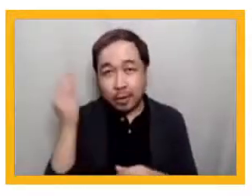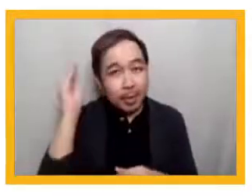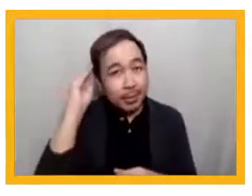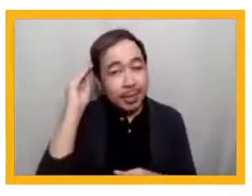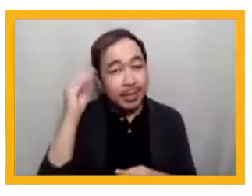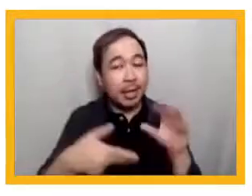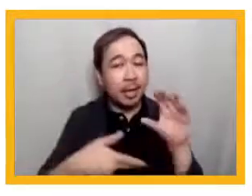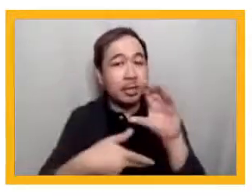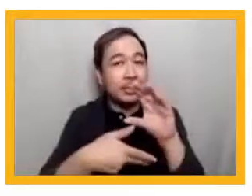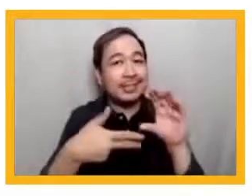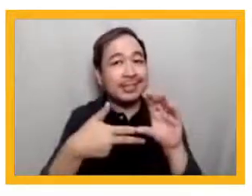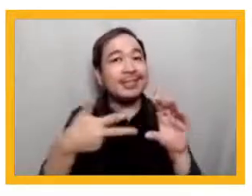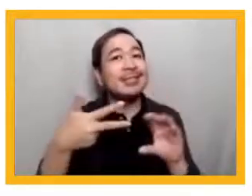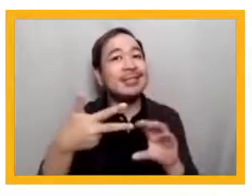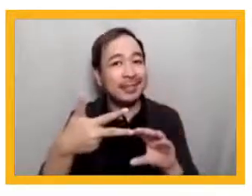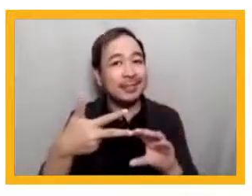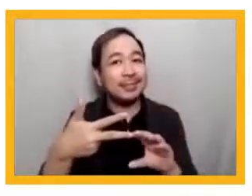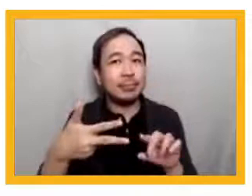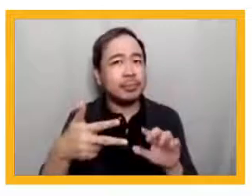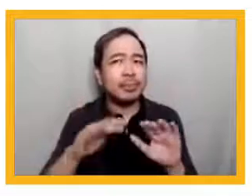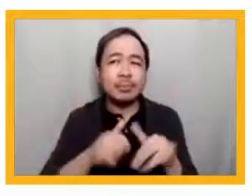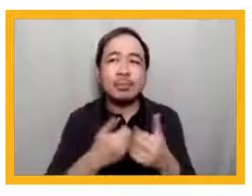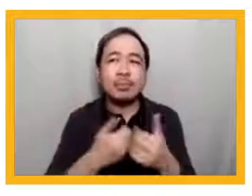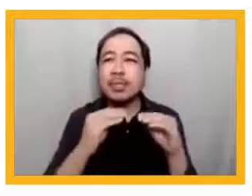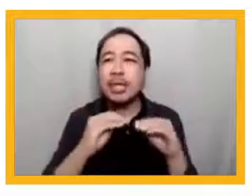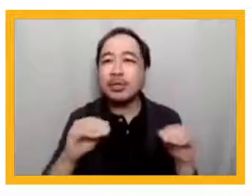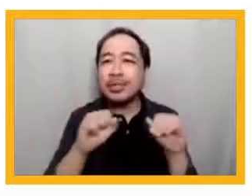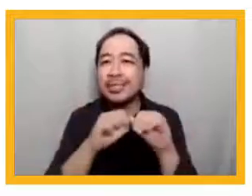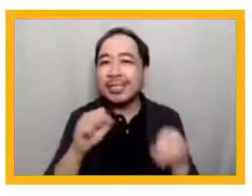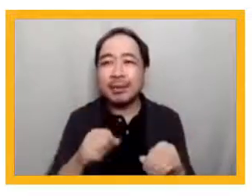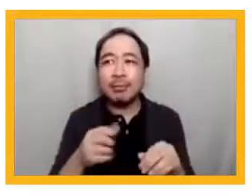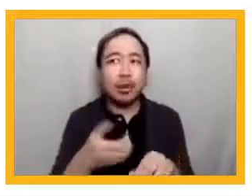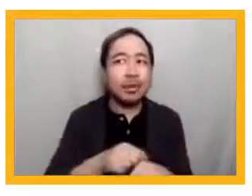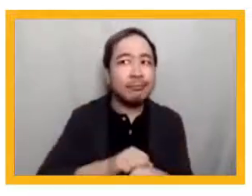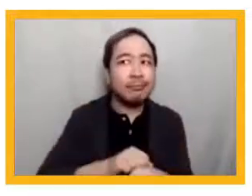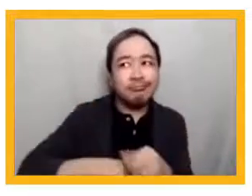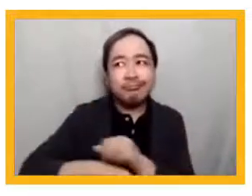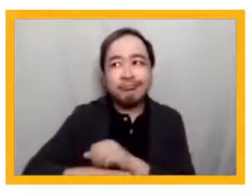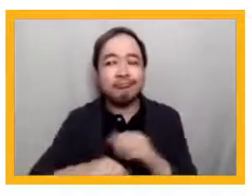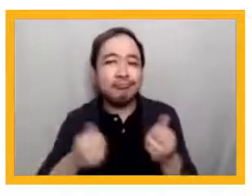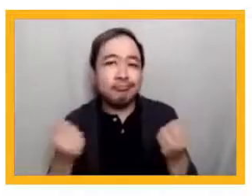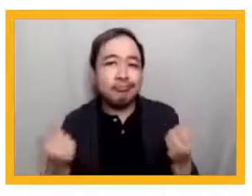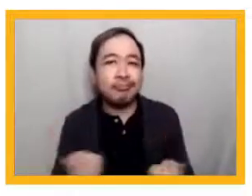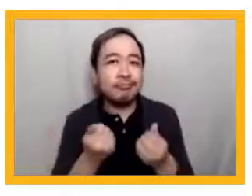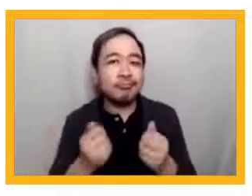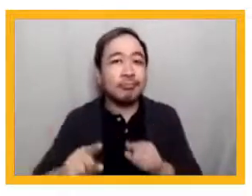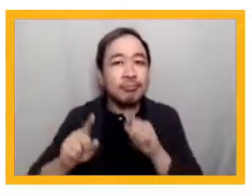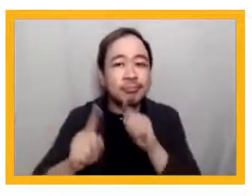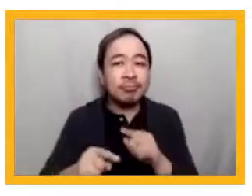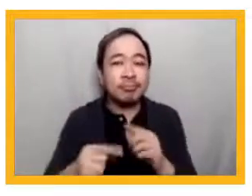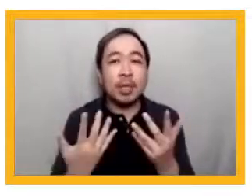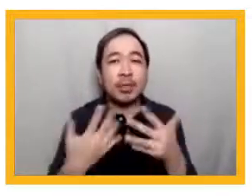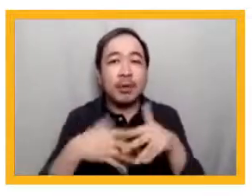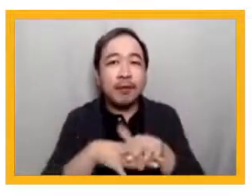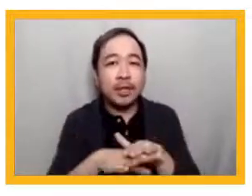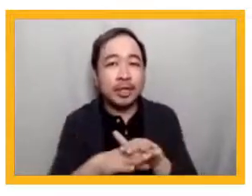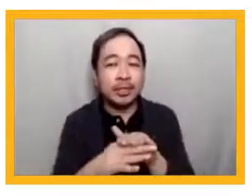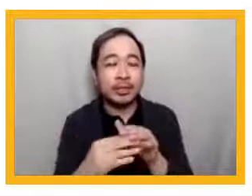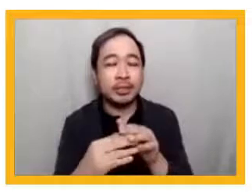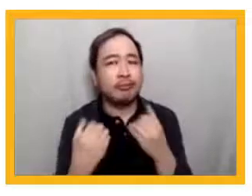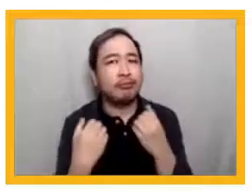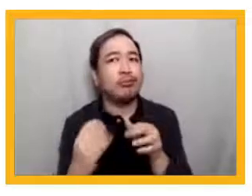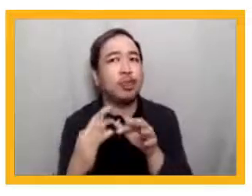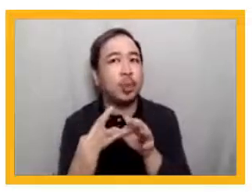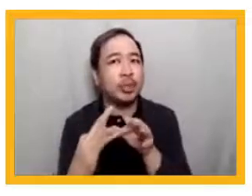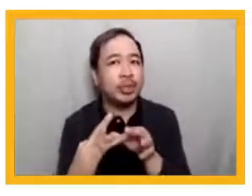Tono emphasized to make education systems more dynamic and responsive, convergence, cohesion, and collaboration. Conversion